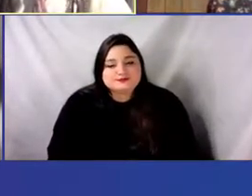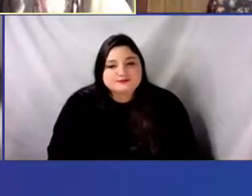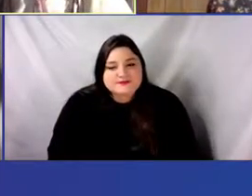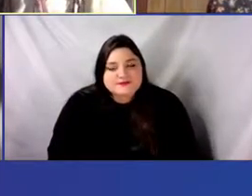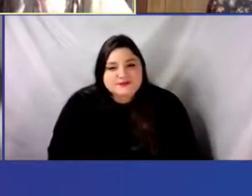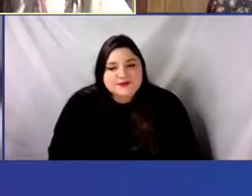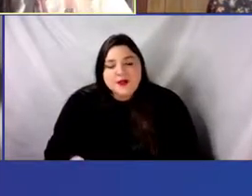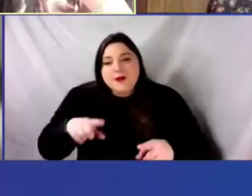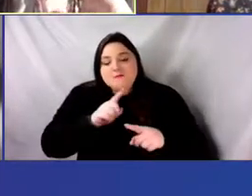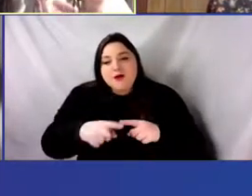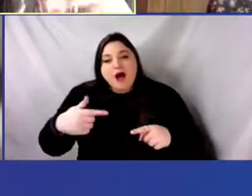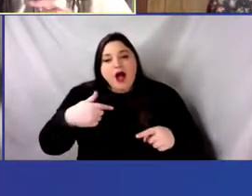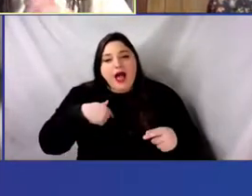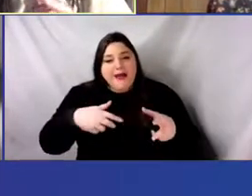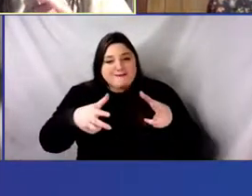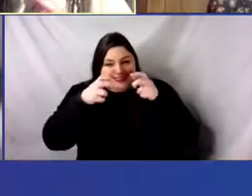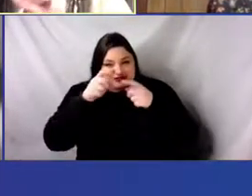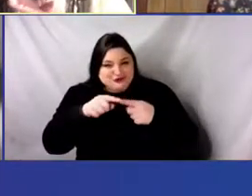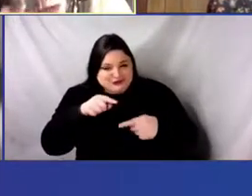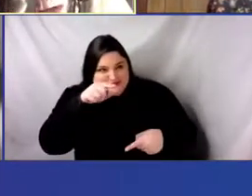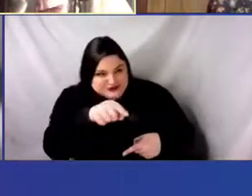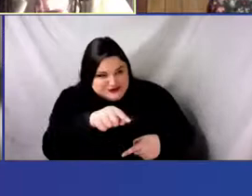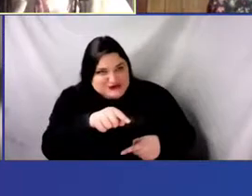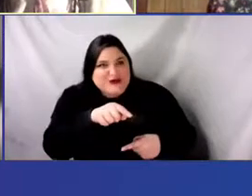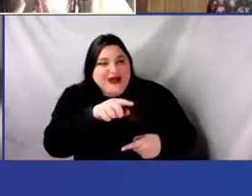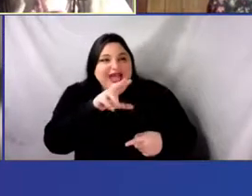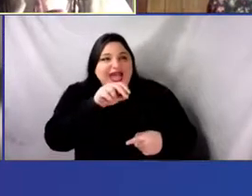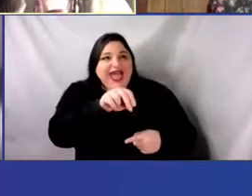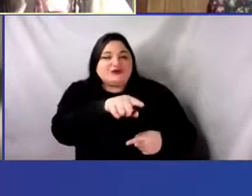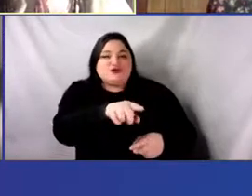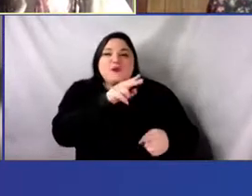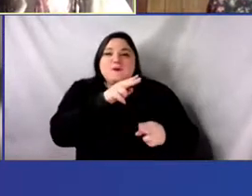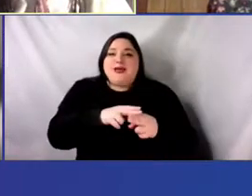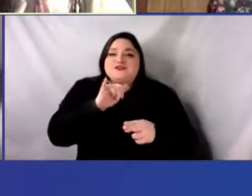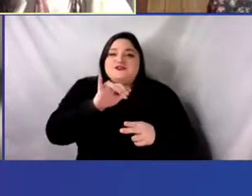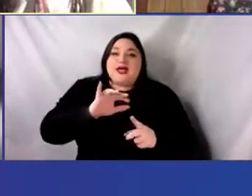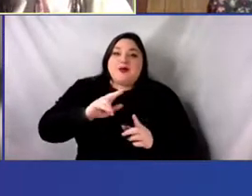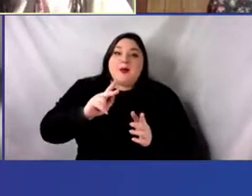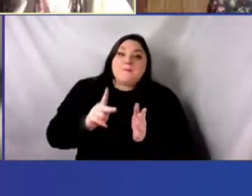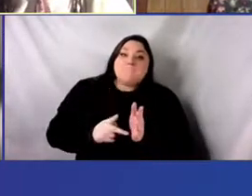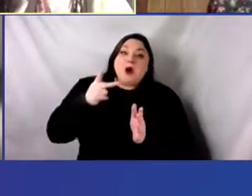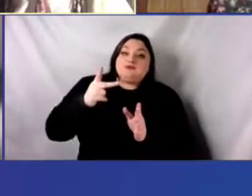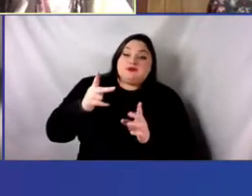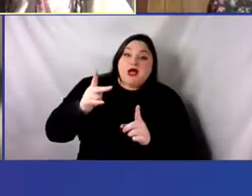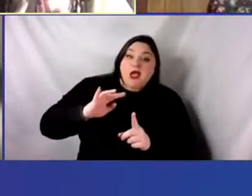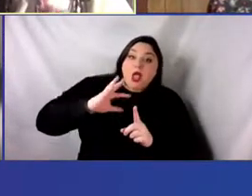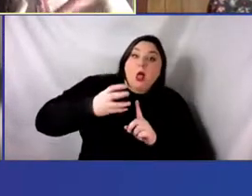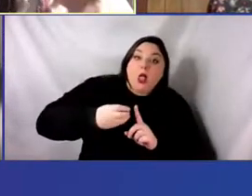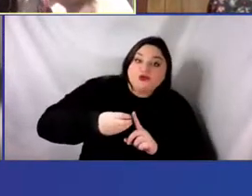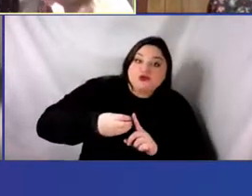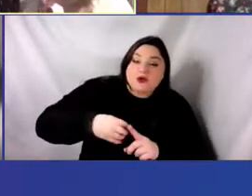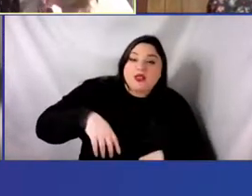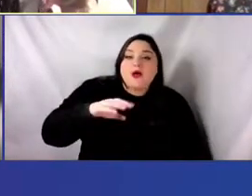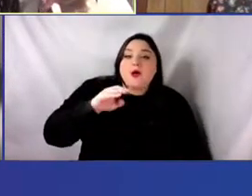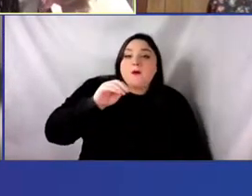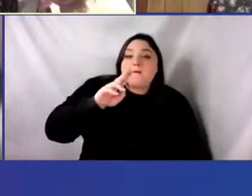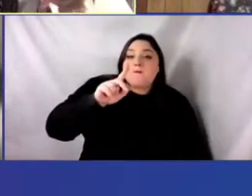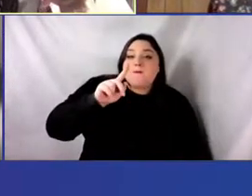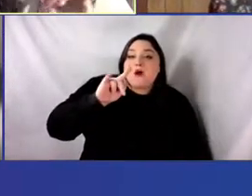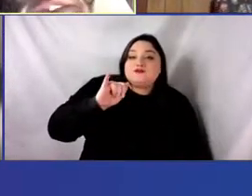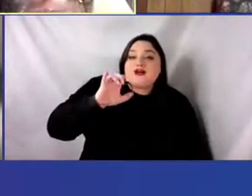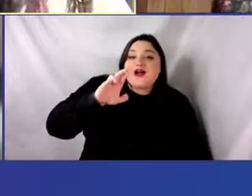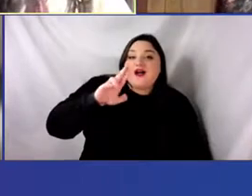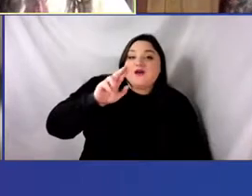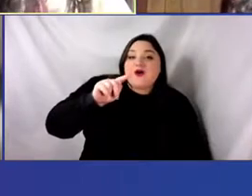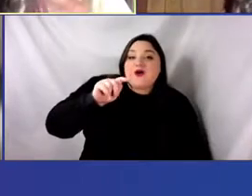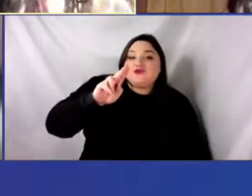to connect it to the idea of multiculturalism, um, yeah, as I, I think I mentioned a little